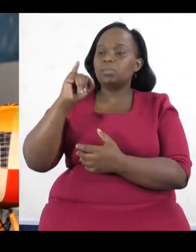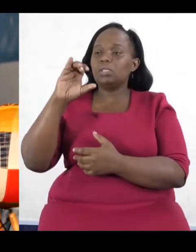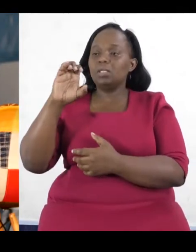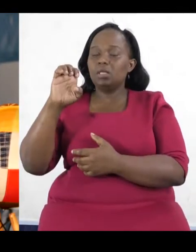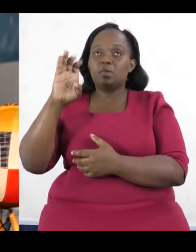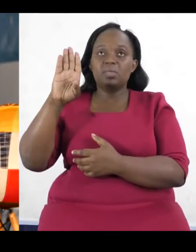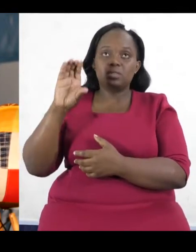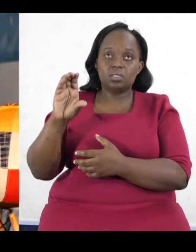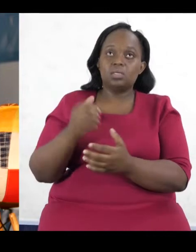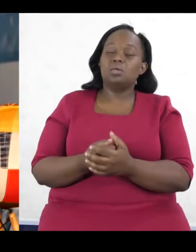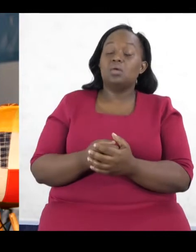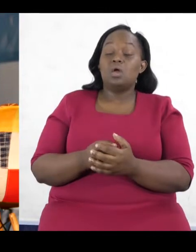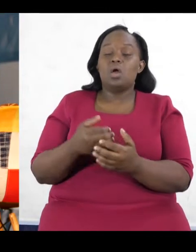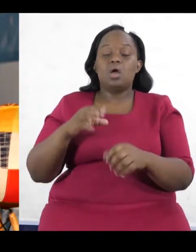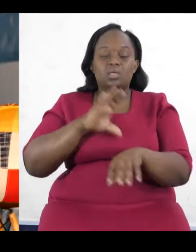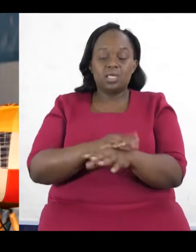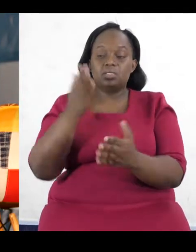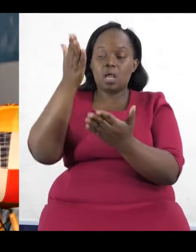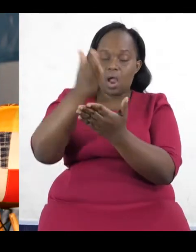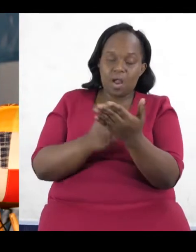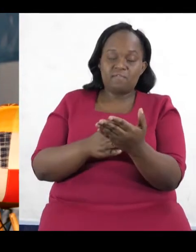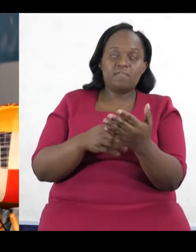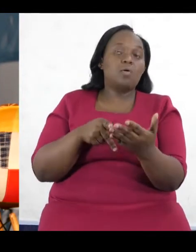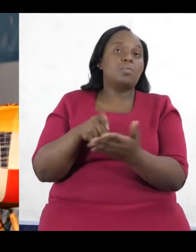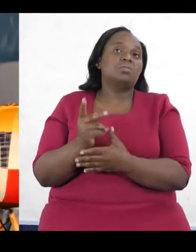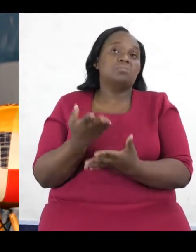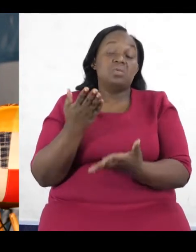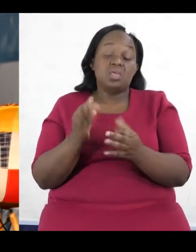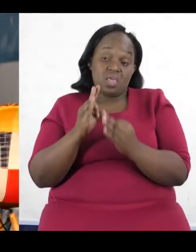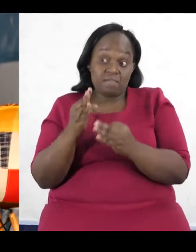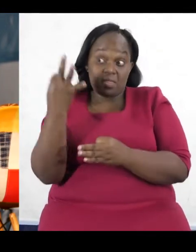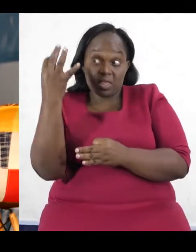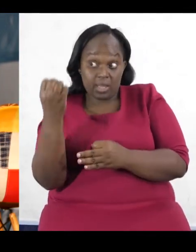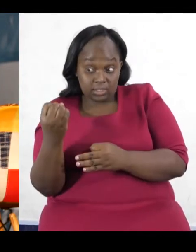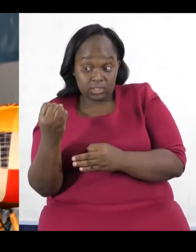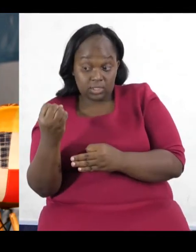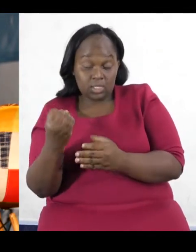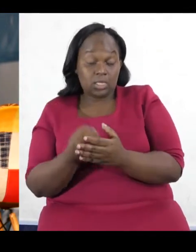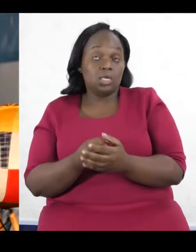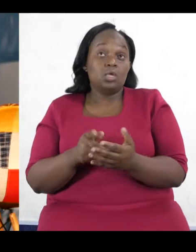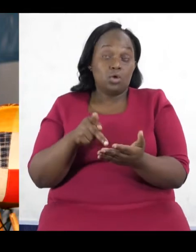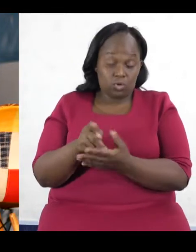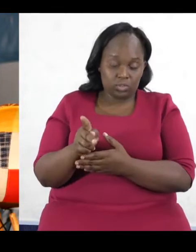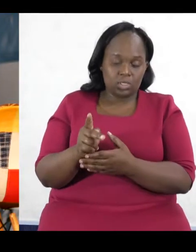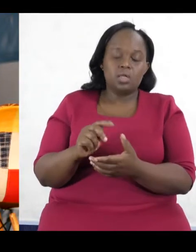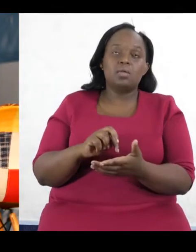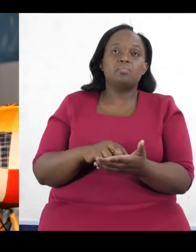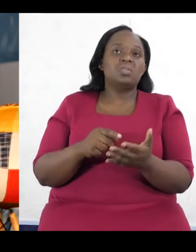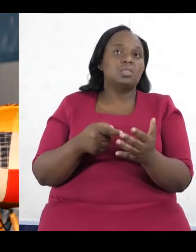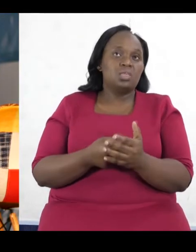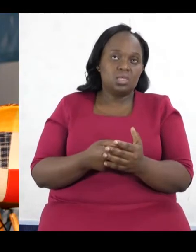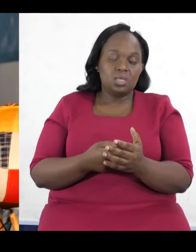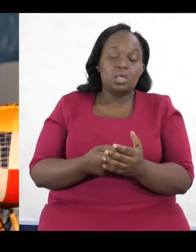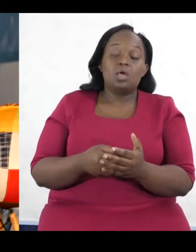young people actually get it at half price. So, if you're going to pay, like, $30,000 to, I'm not very sure if it's $30,000, to